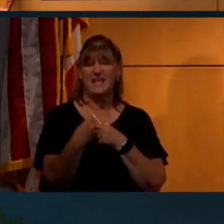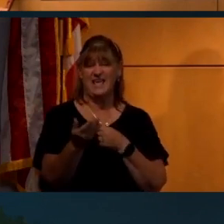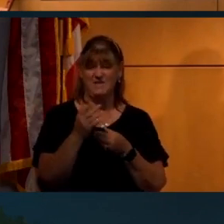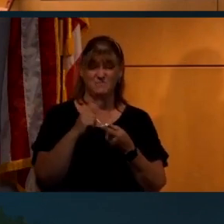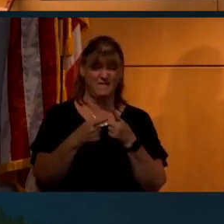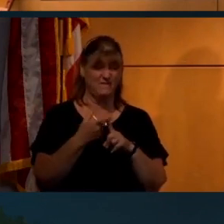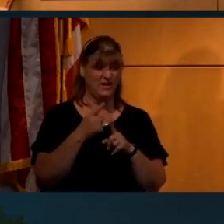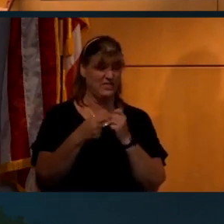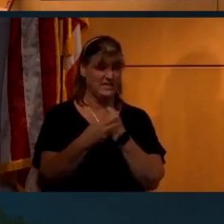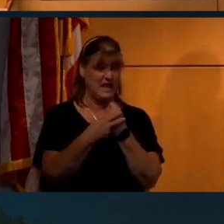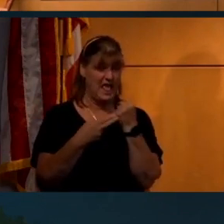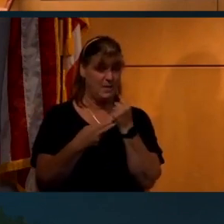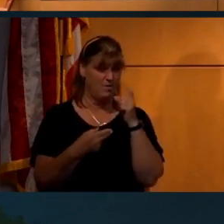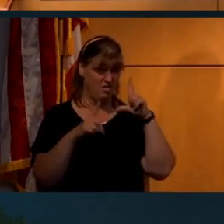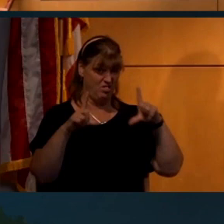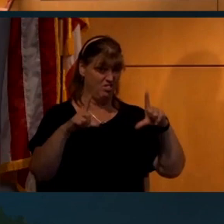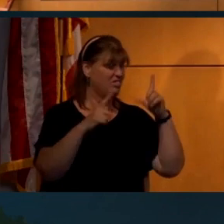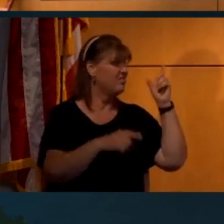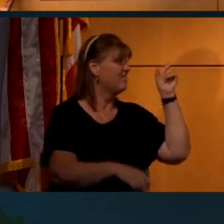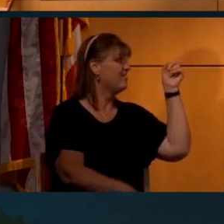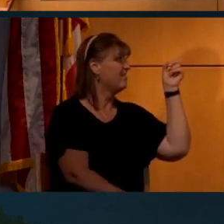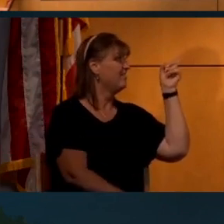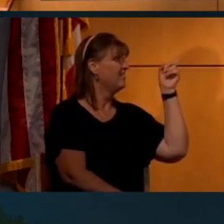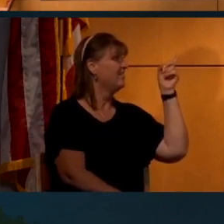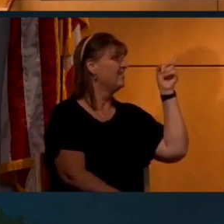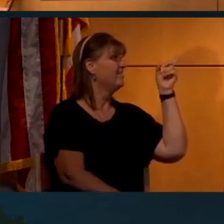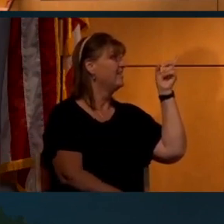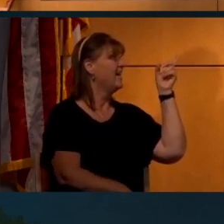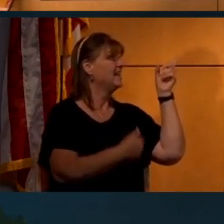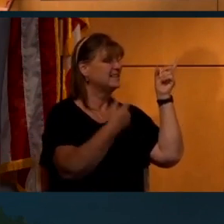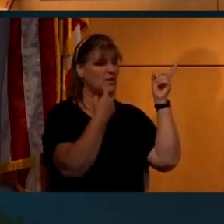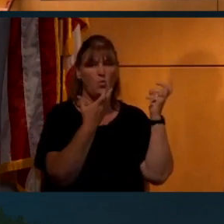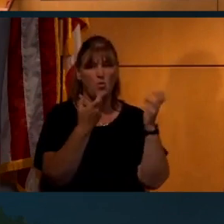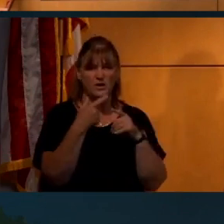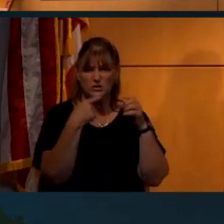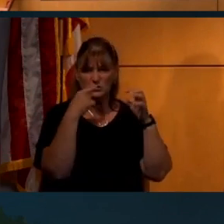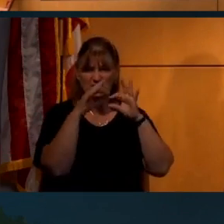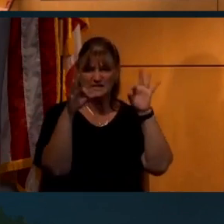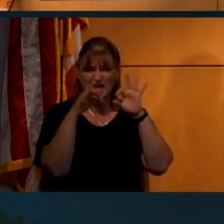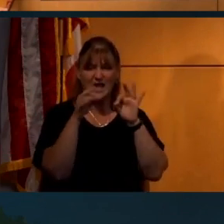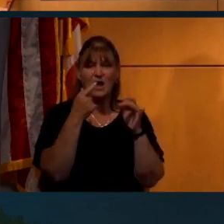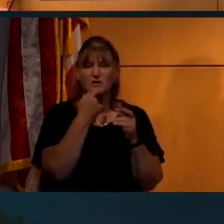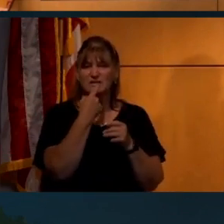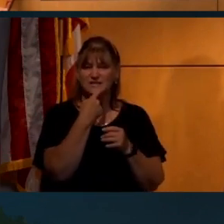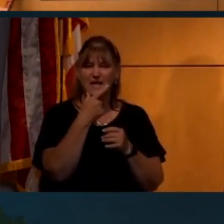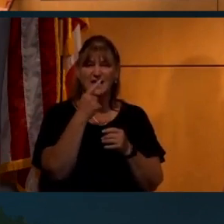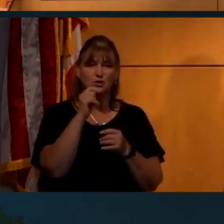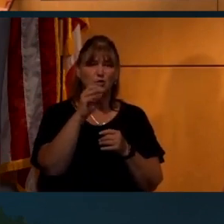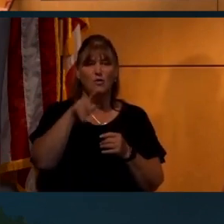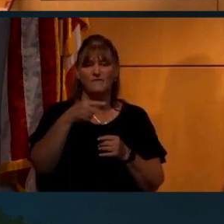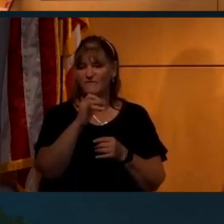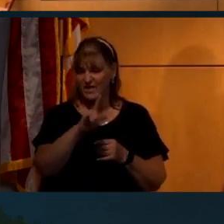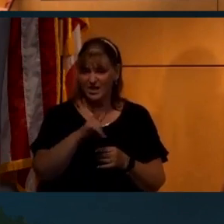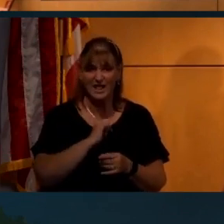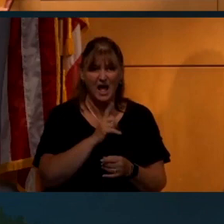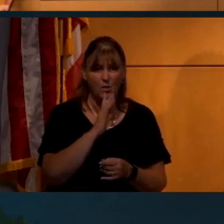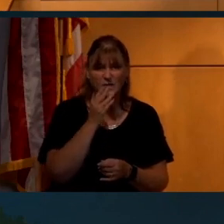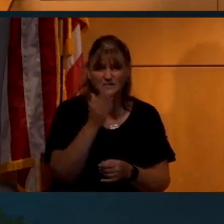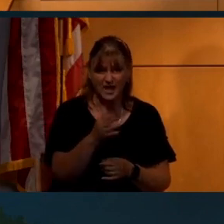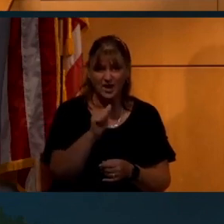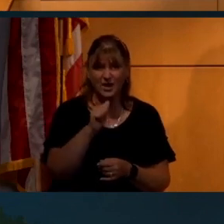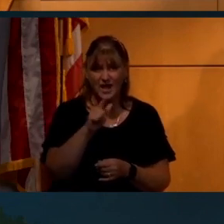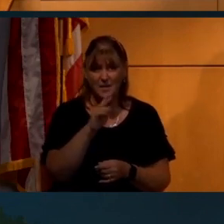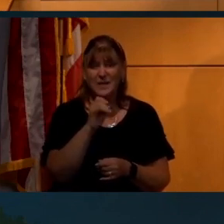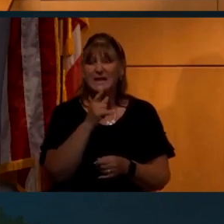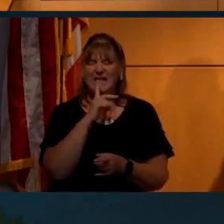my friend this label and said, what do you want him to say? And I said, I want him to say to Phil. Yes, I was there, Al Bean.